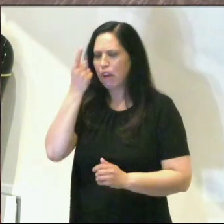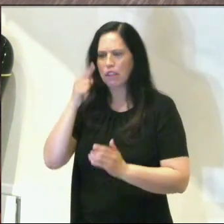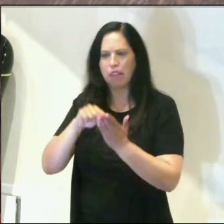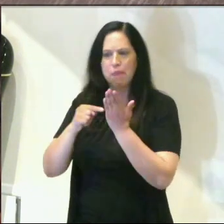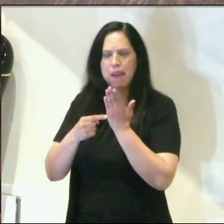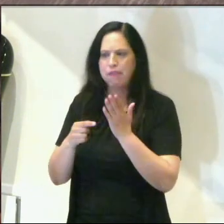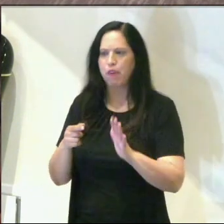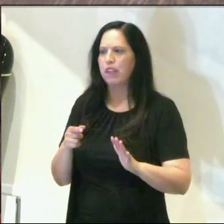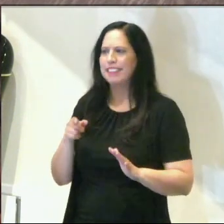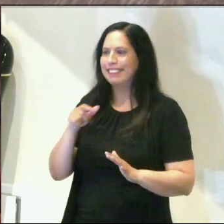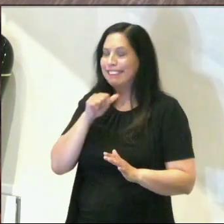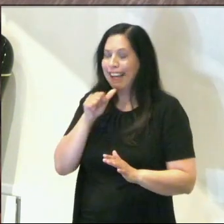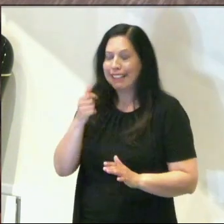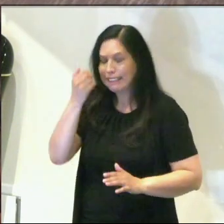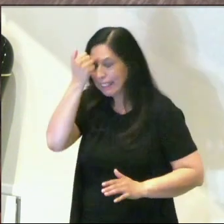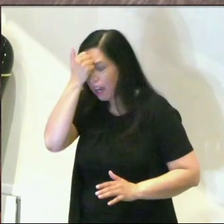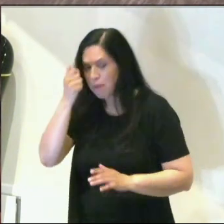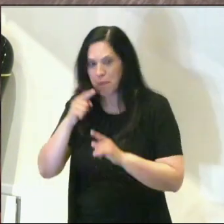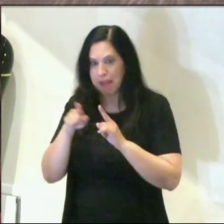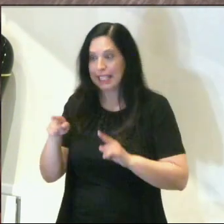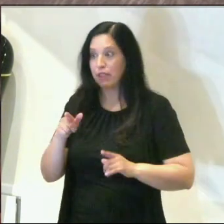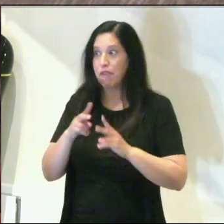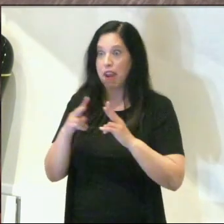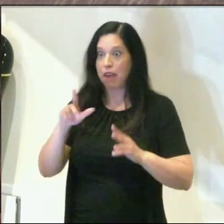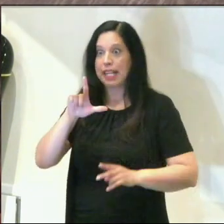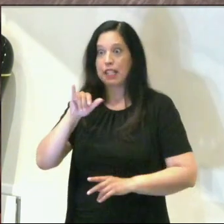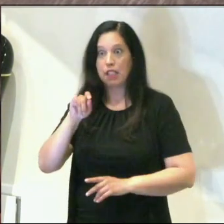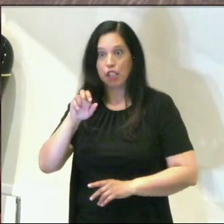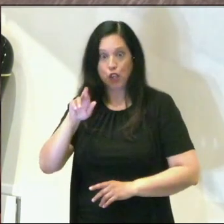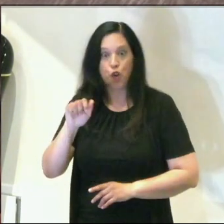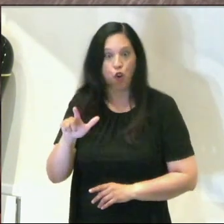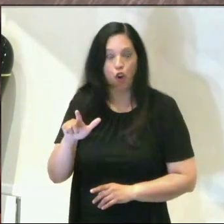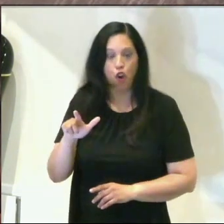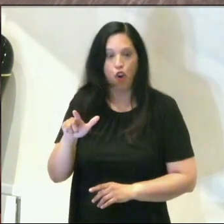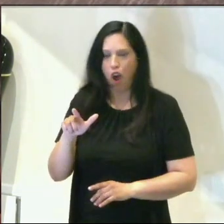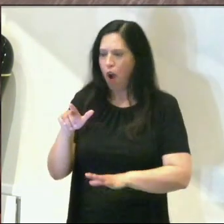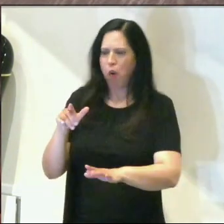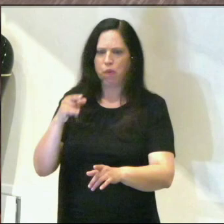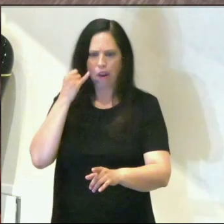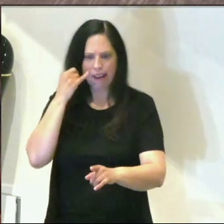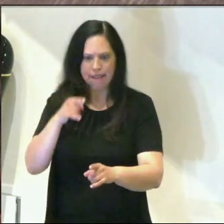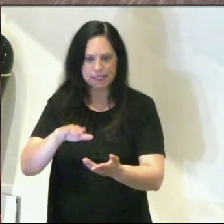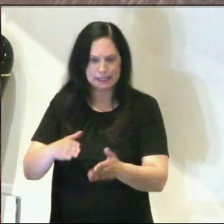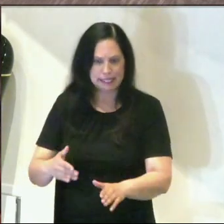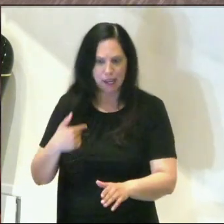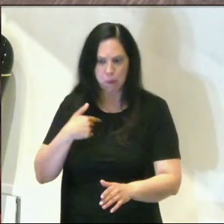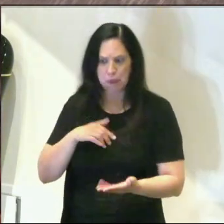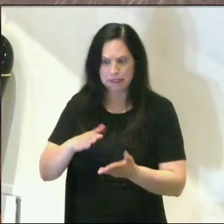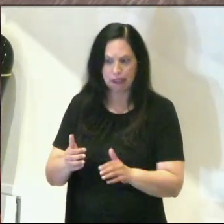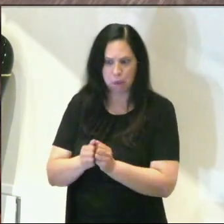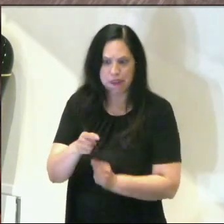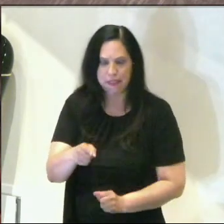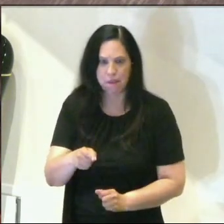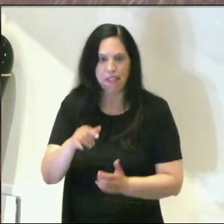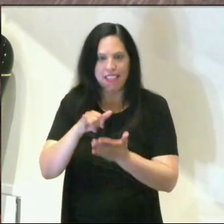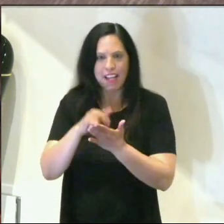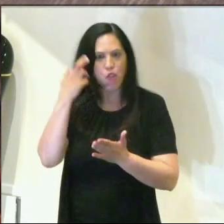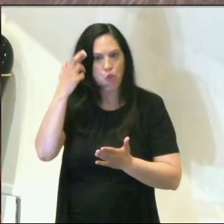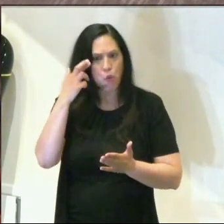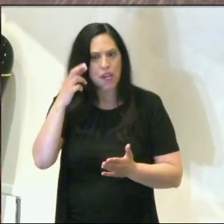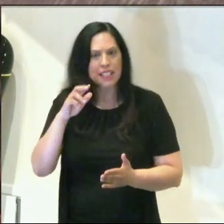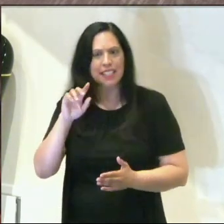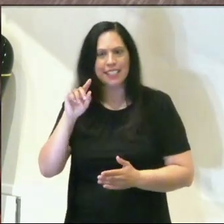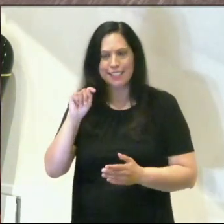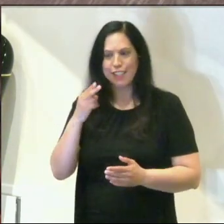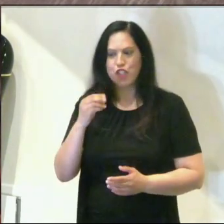But Thomas is a literal guy. And so when he says, okay, if he's dead, let us go die with him, which is why Thomas would say, I'm a literalist.